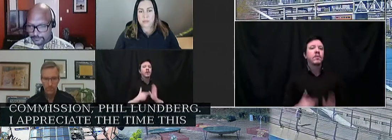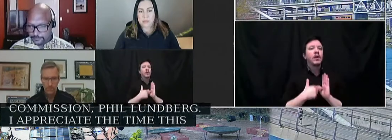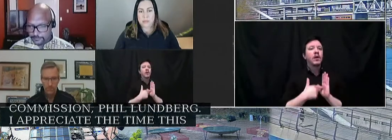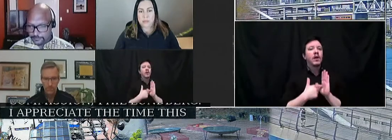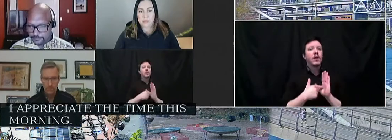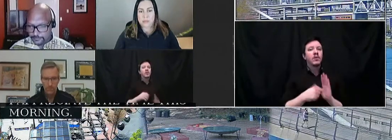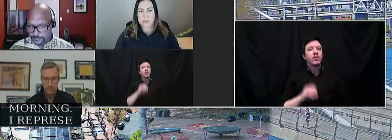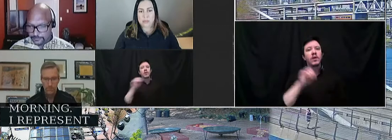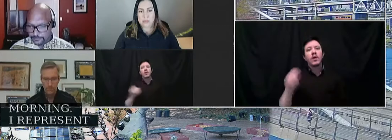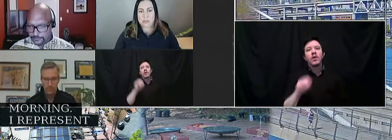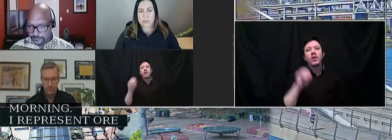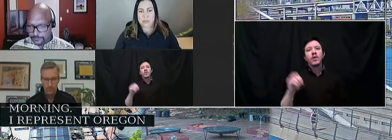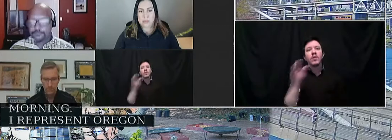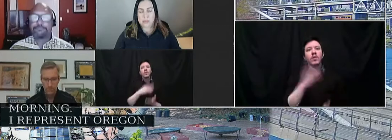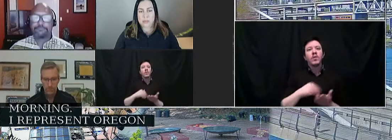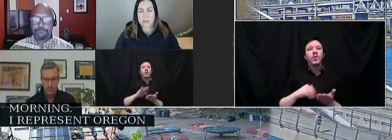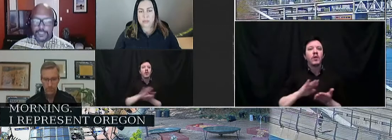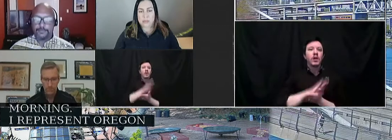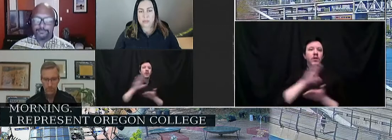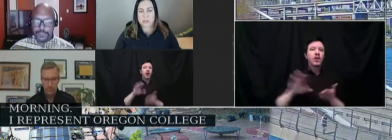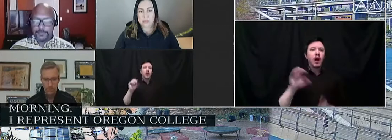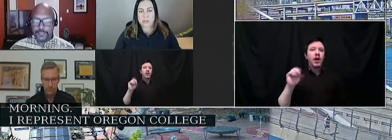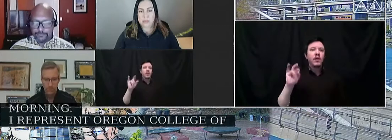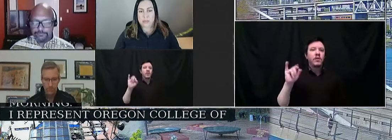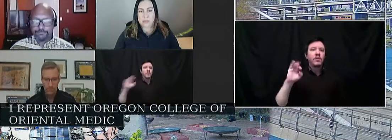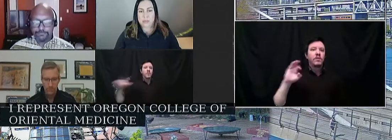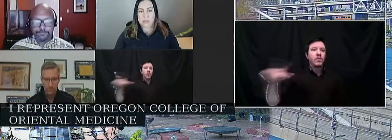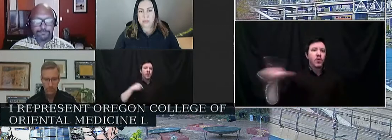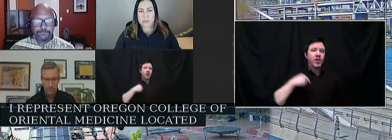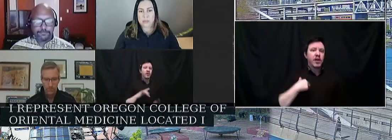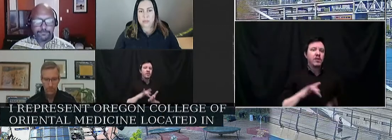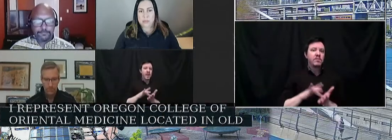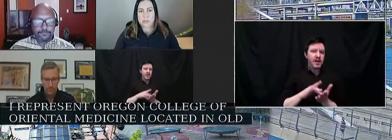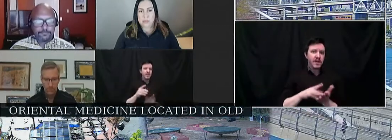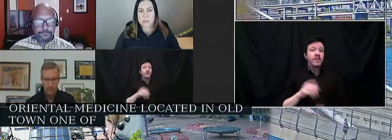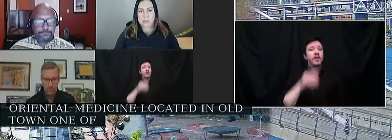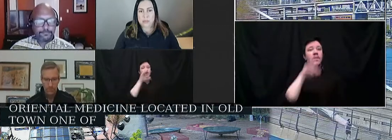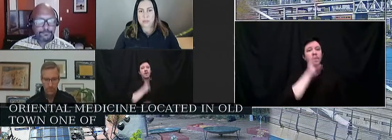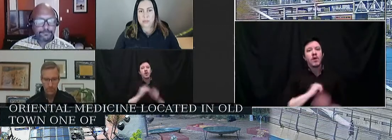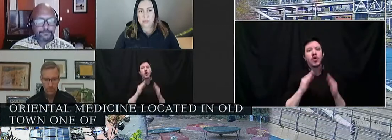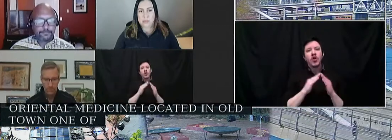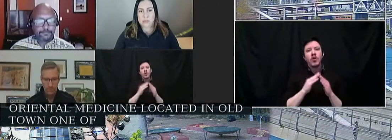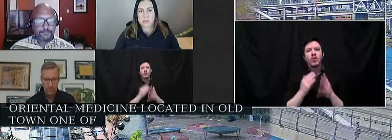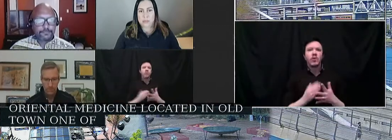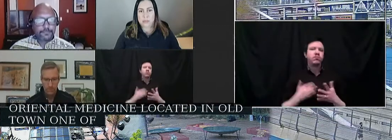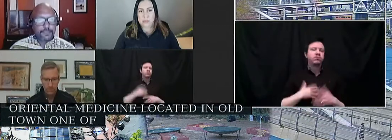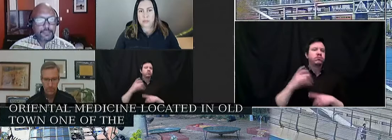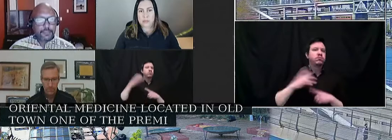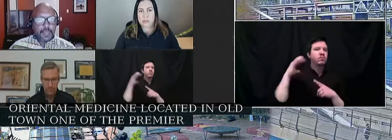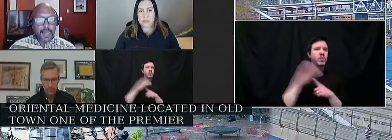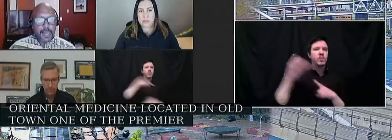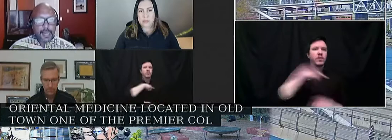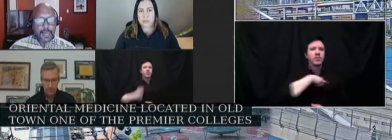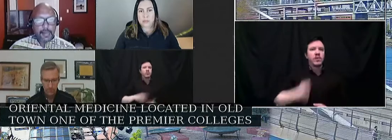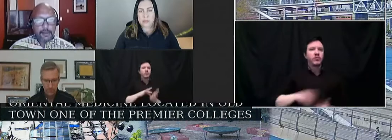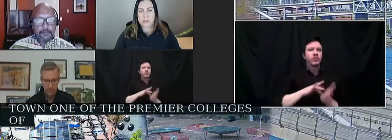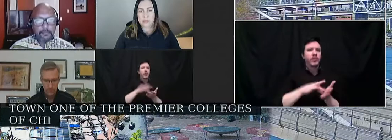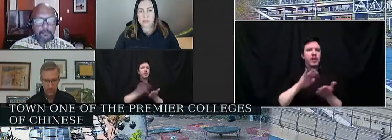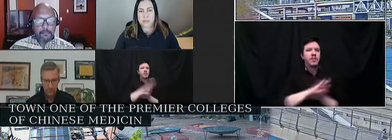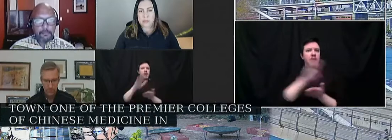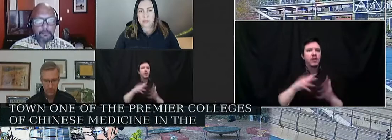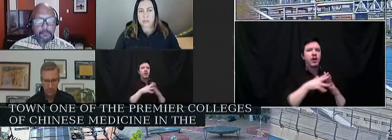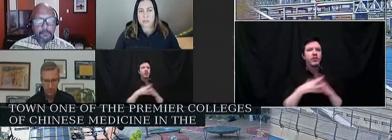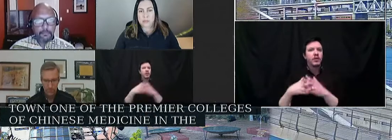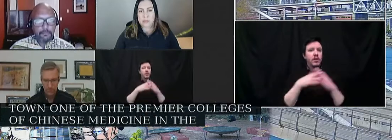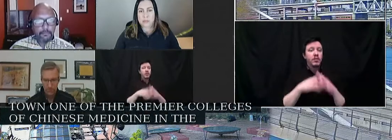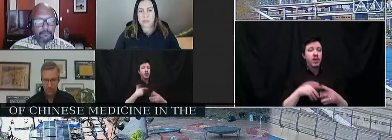Oregon College of Oriental Medicine located in Old Town, one of the premier colleges of Chinese medicine in the country and I'm here today to